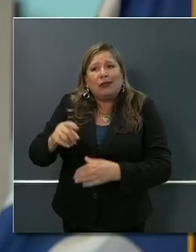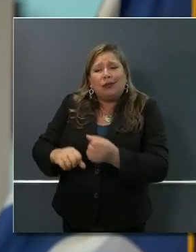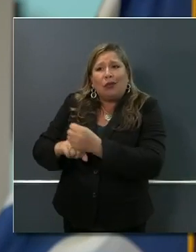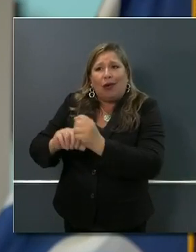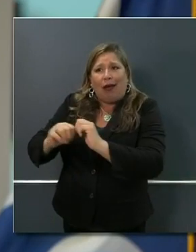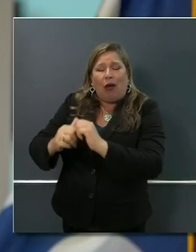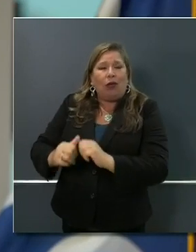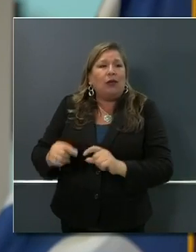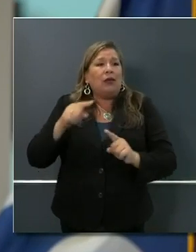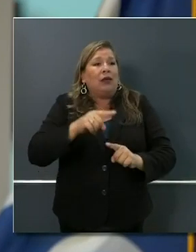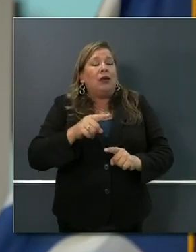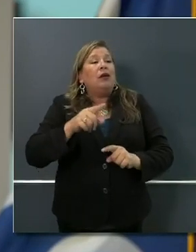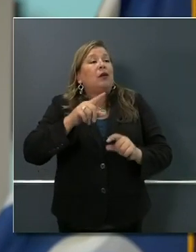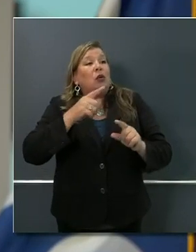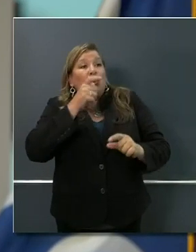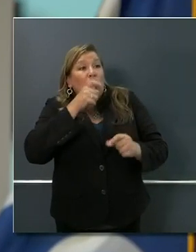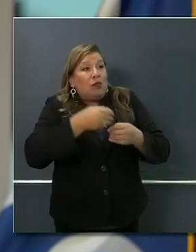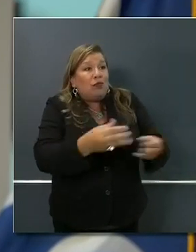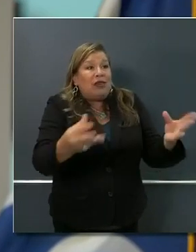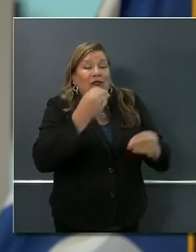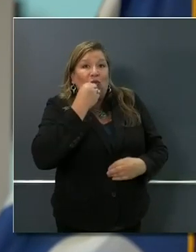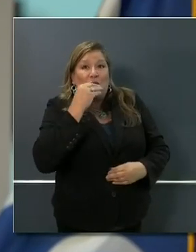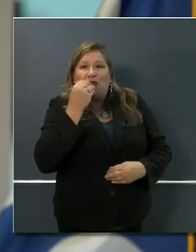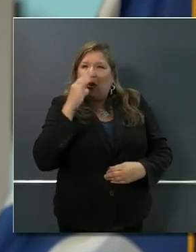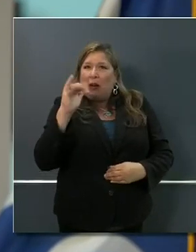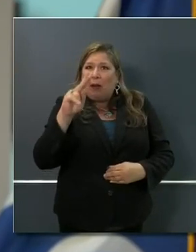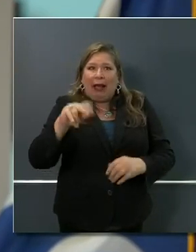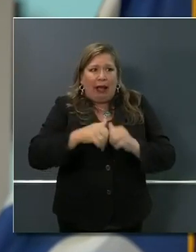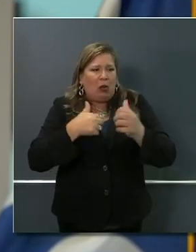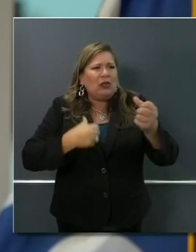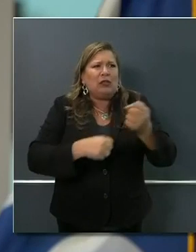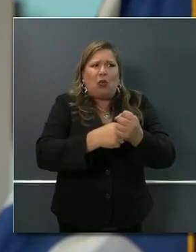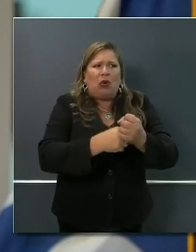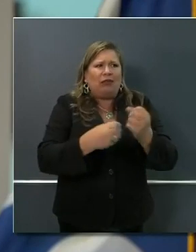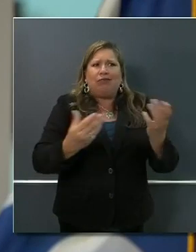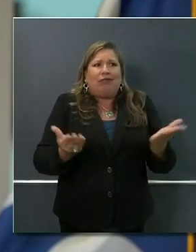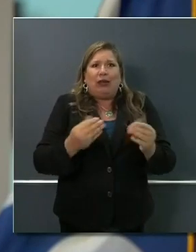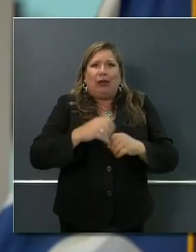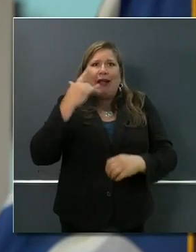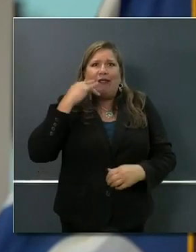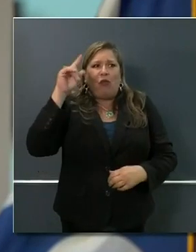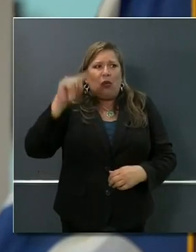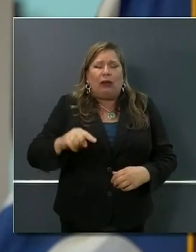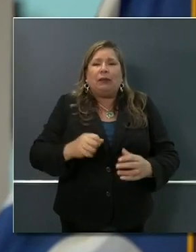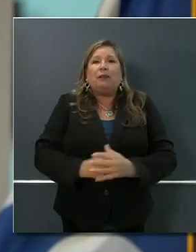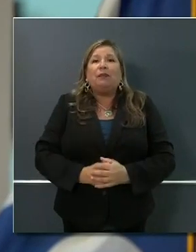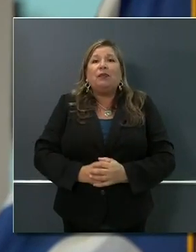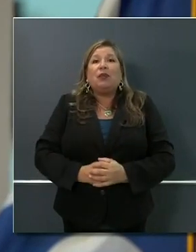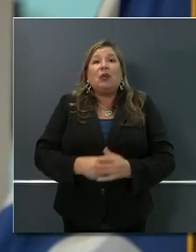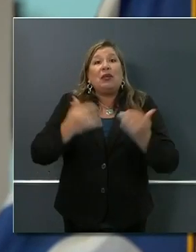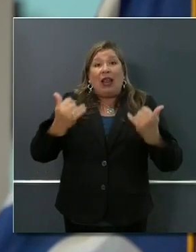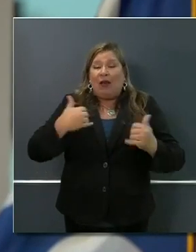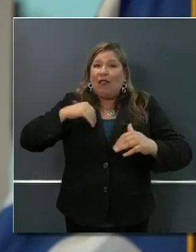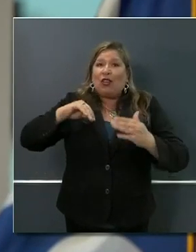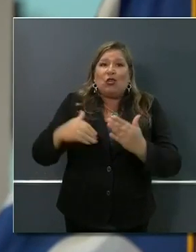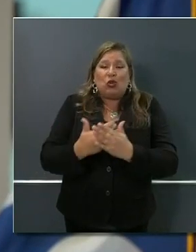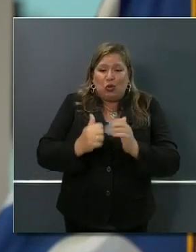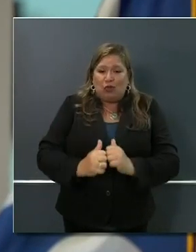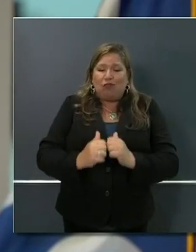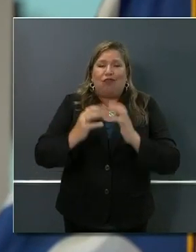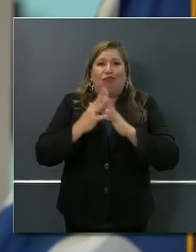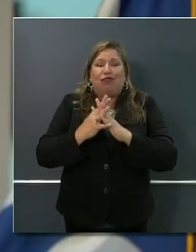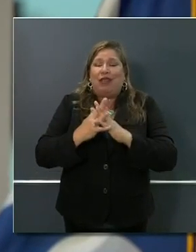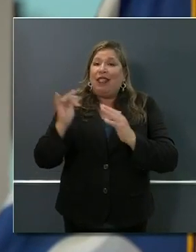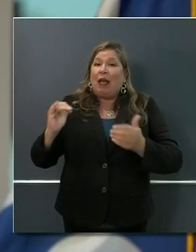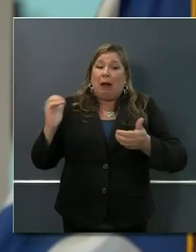here in the state of California. This new initiative that we're launching today is a partnership between the federal government, the state